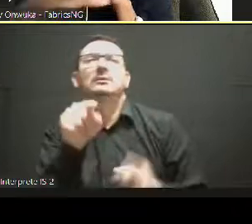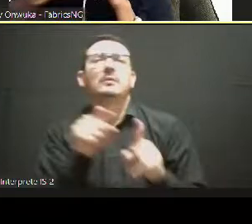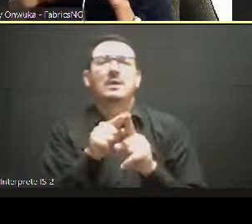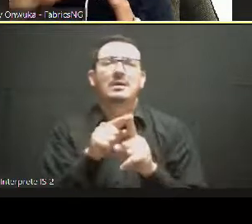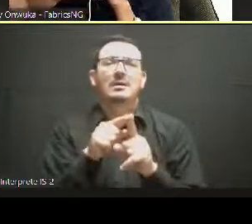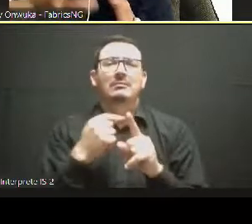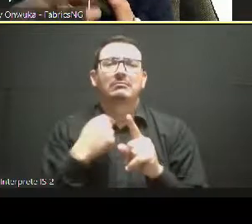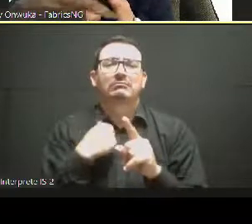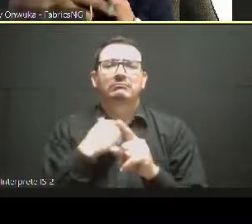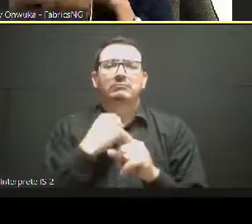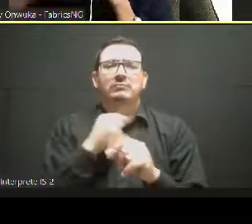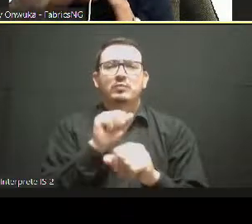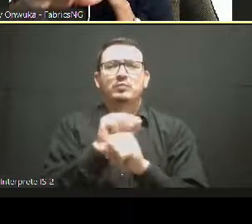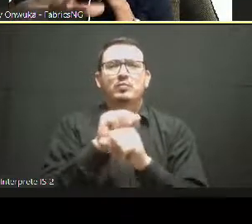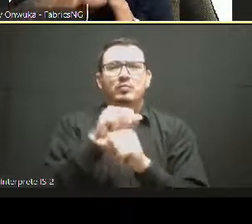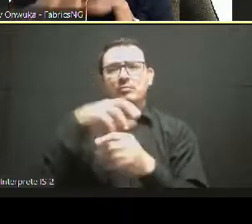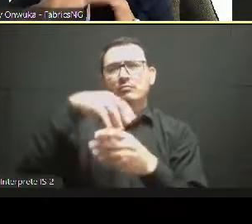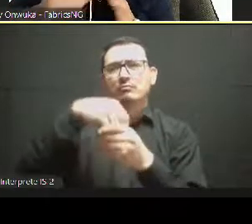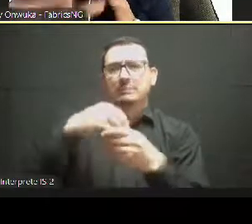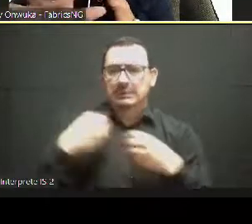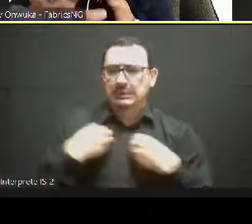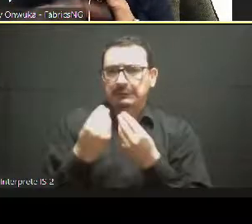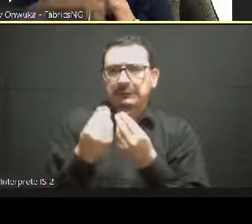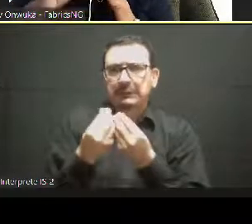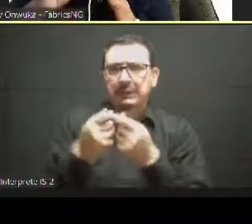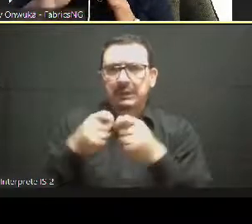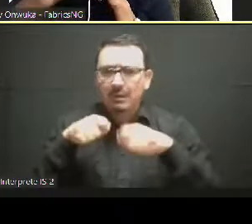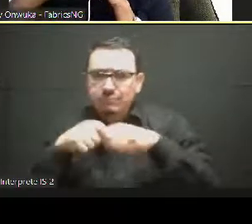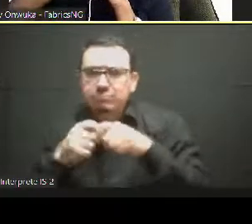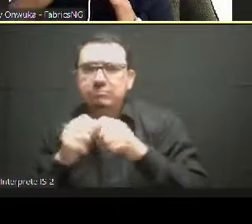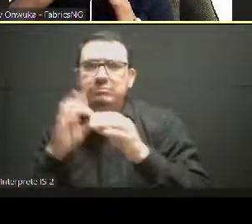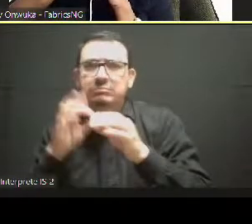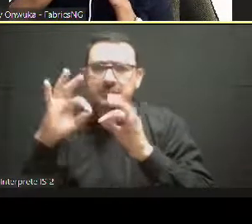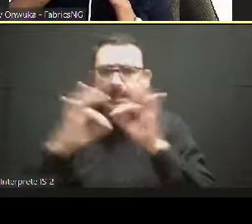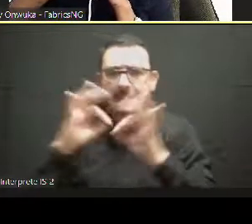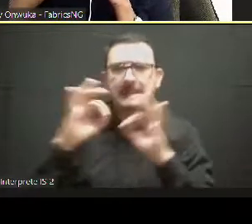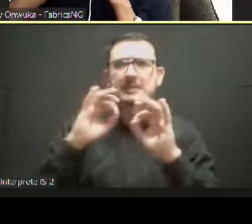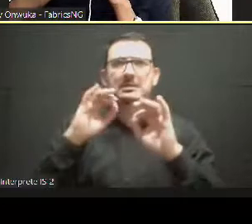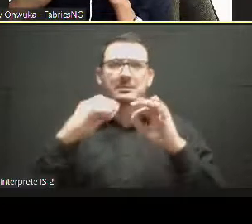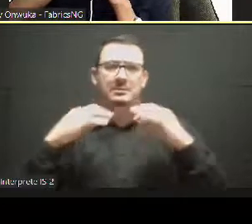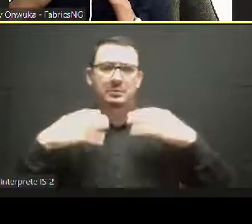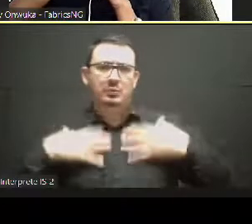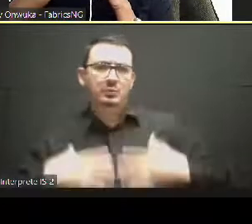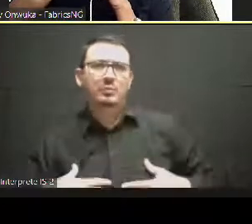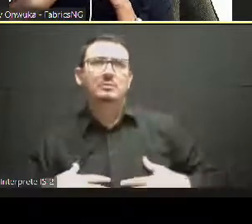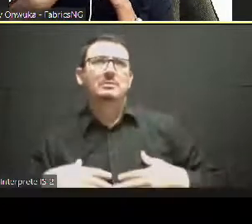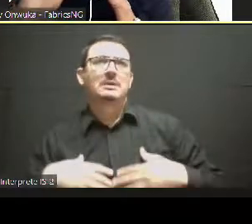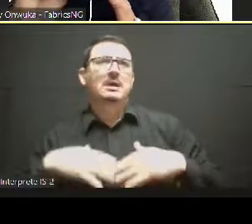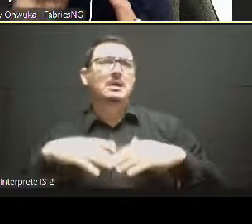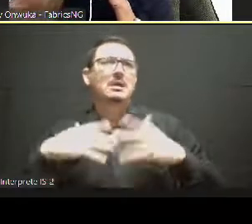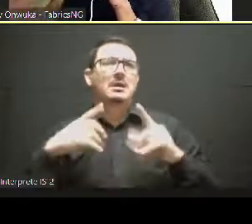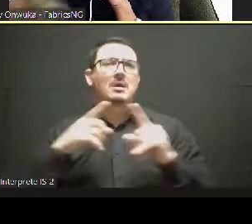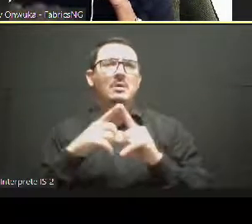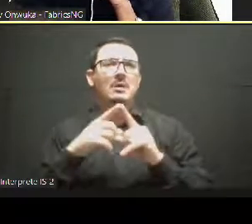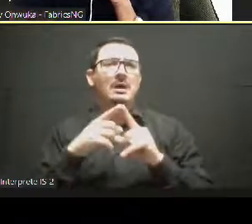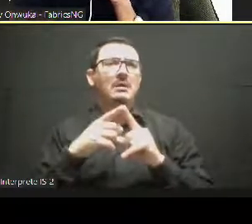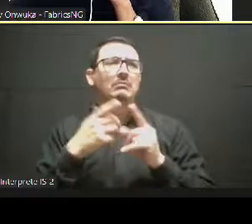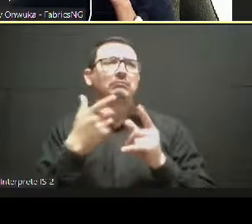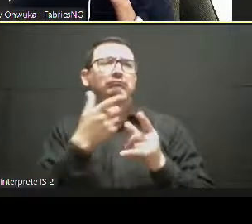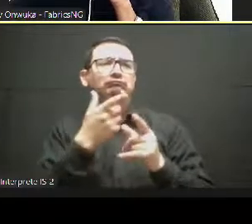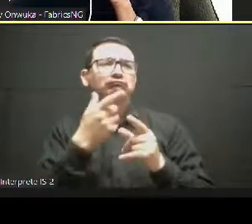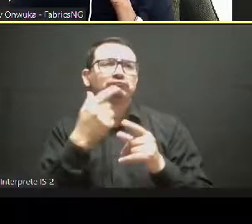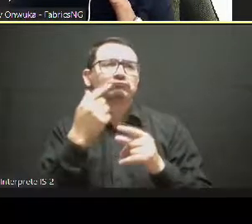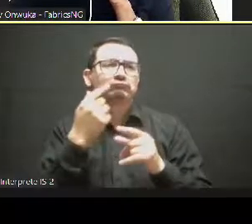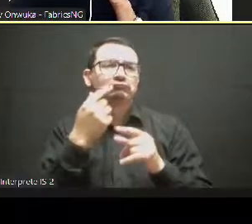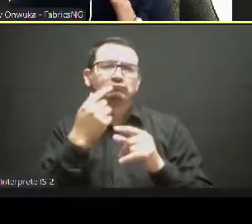general value chain. So, to minimize production inefficiencies, you have two major fabric sourcing problems to contend with. The first